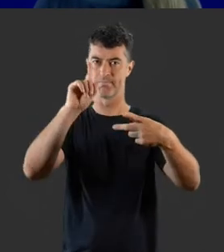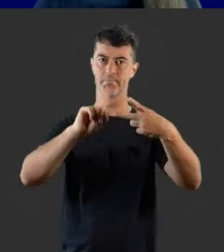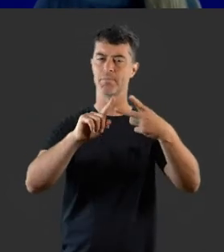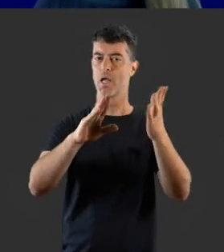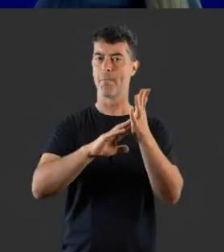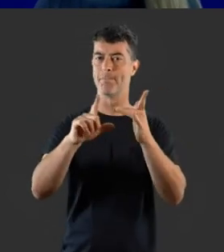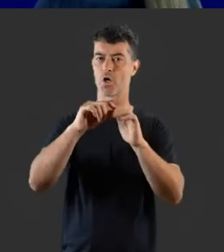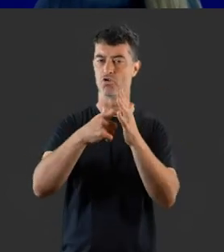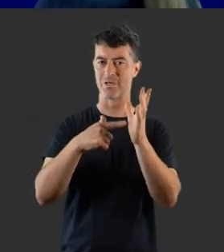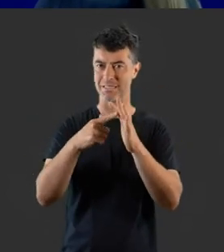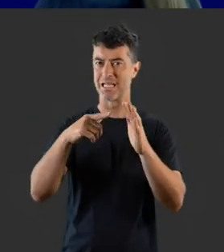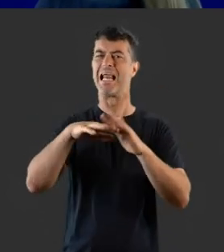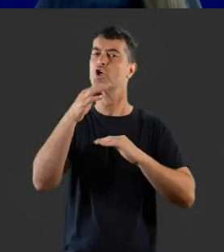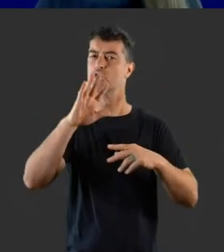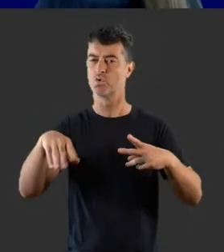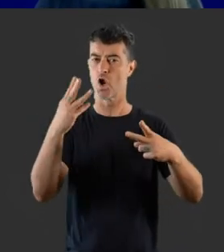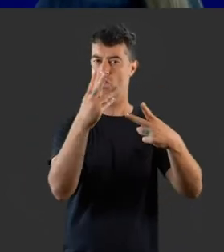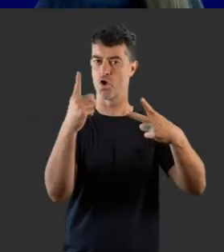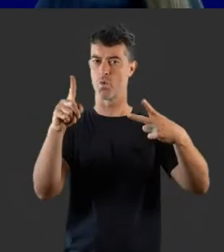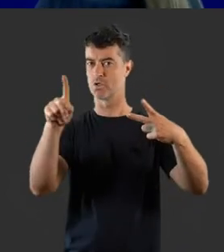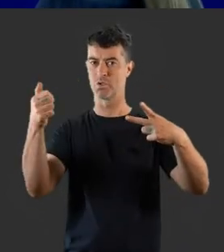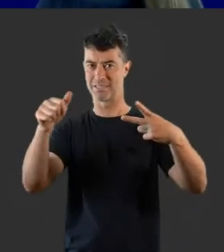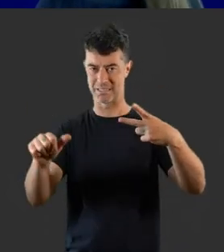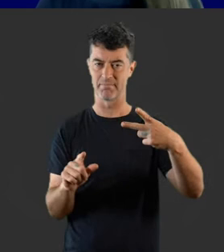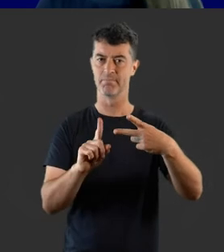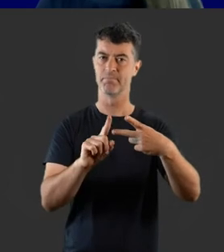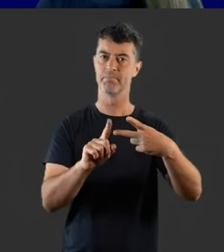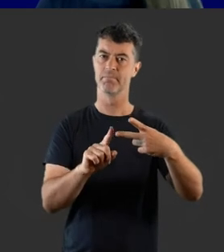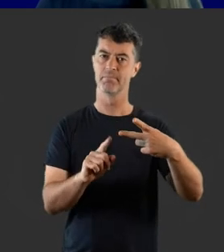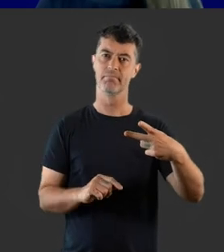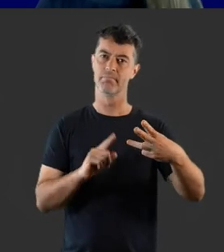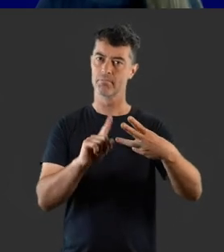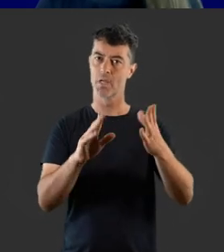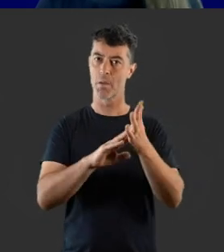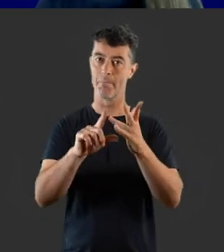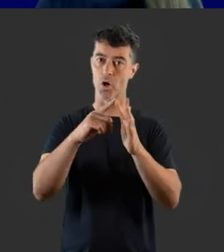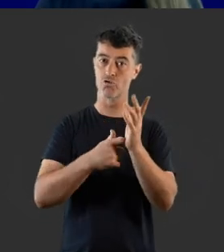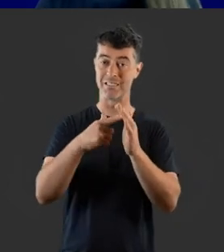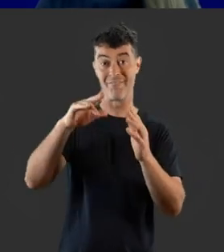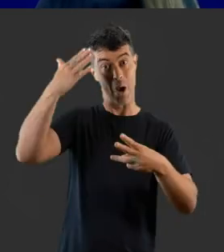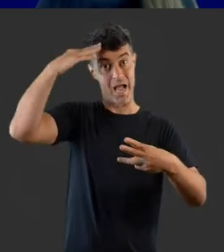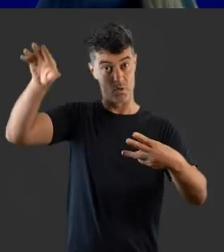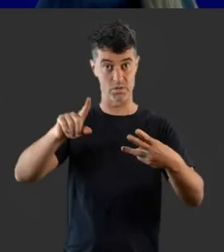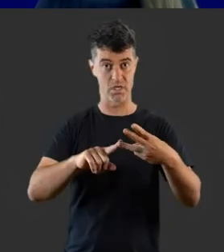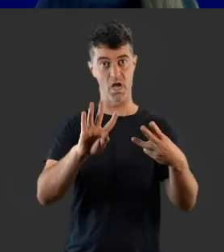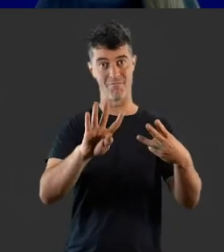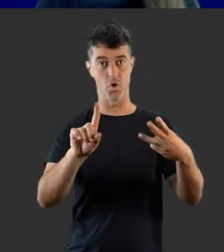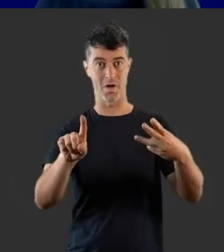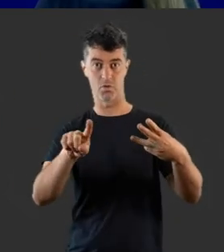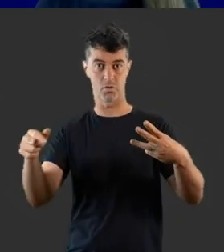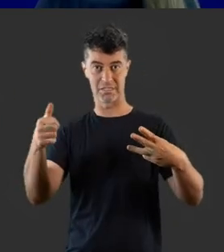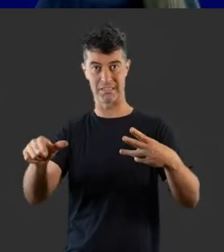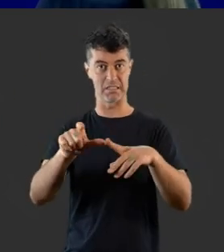decibels. Moderate loss in children, 31 to 60 decibels. Moderate loss in adults,